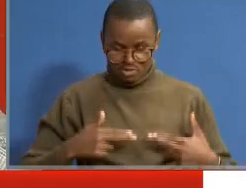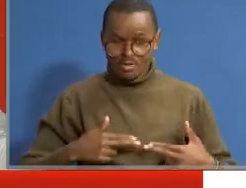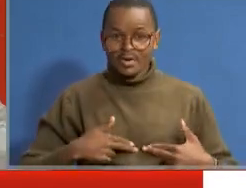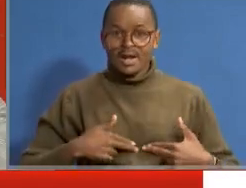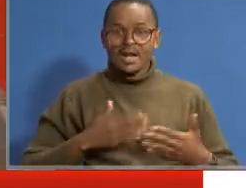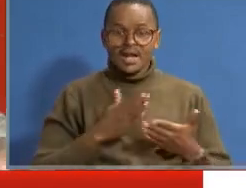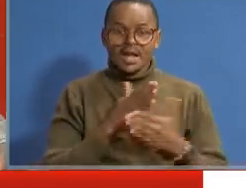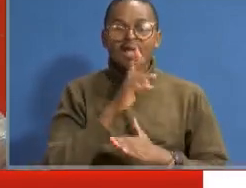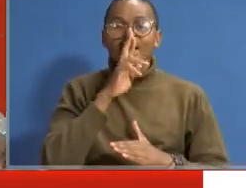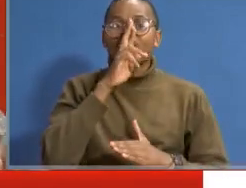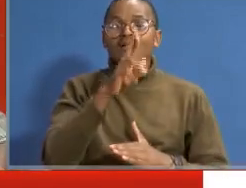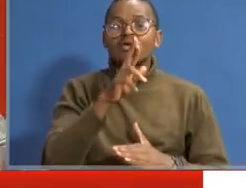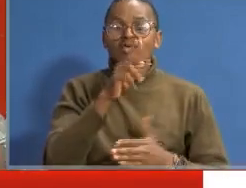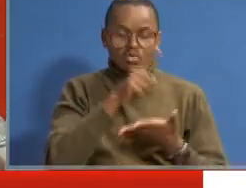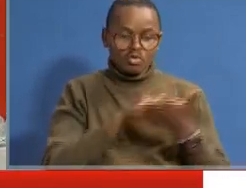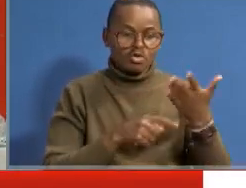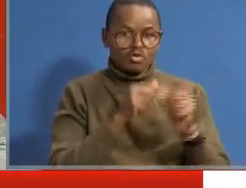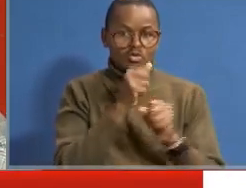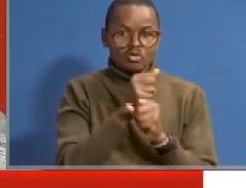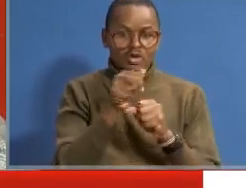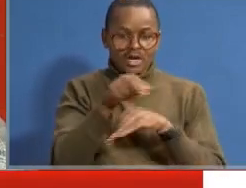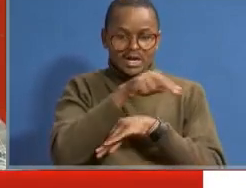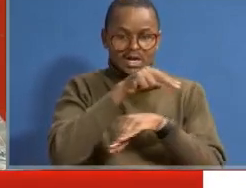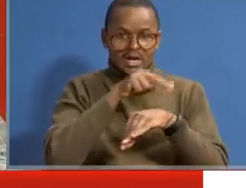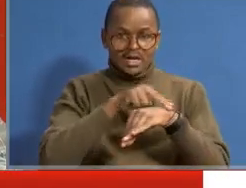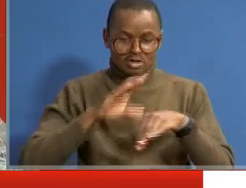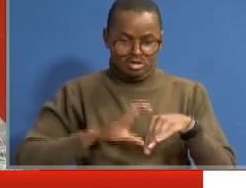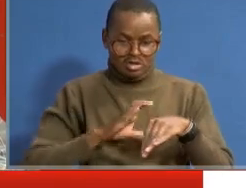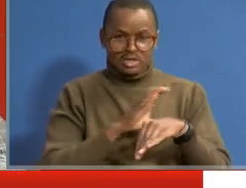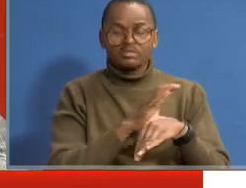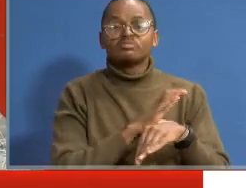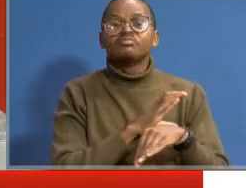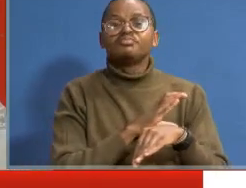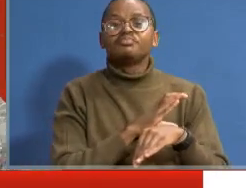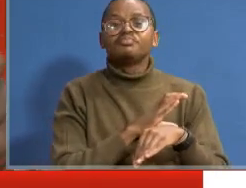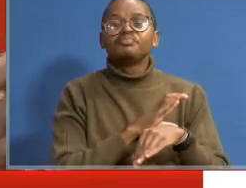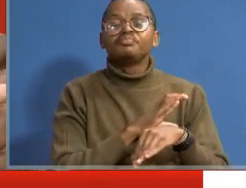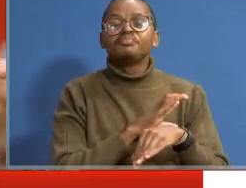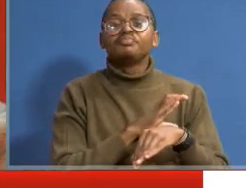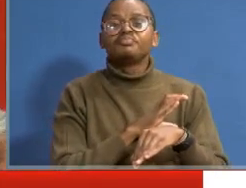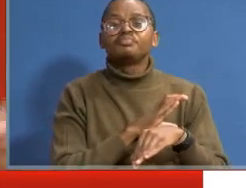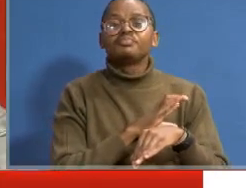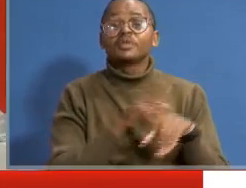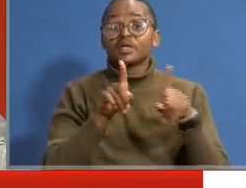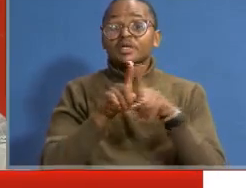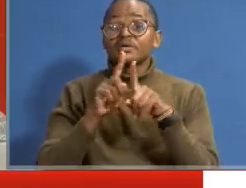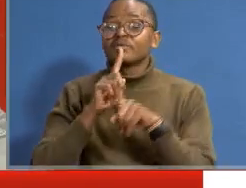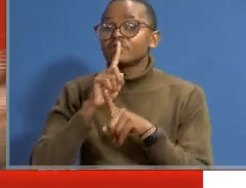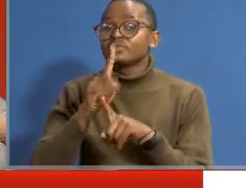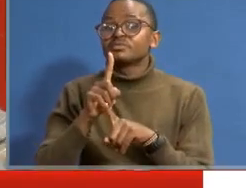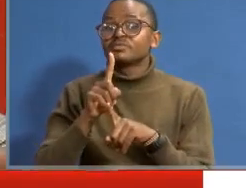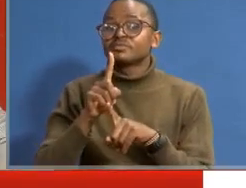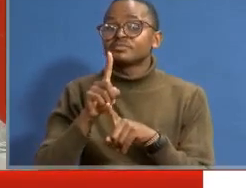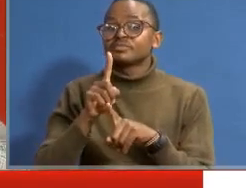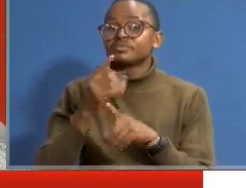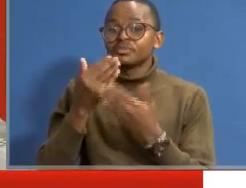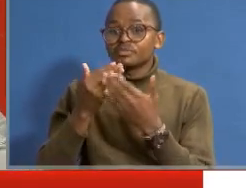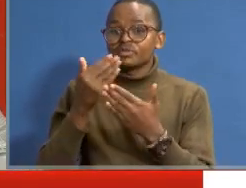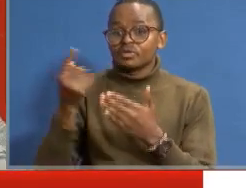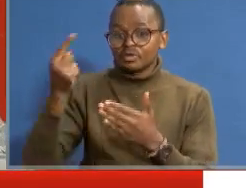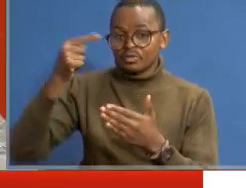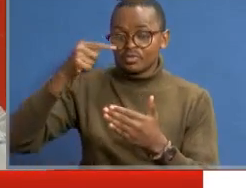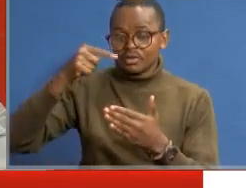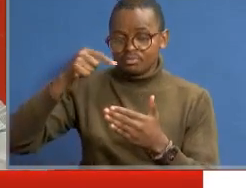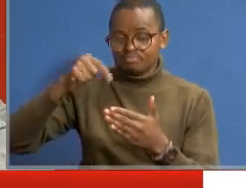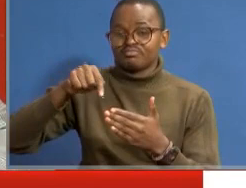human rights. So what we do, we do as the National Council for Persons with Disability, as I was telling you before we came